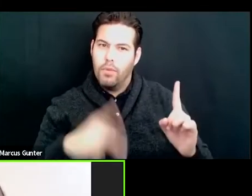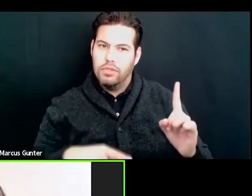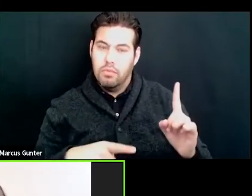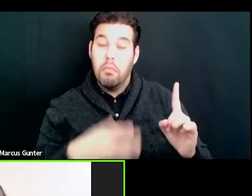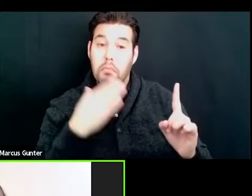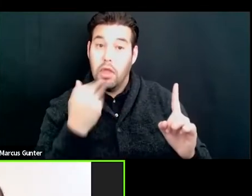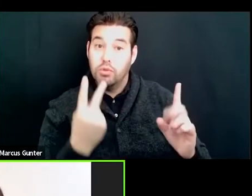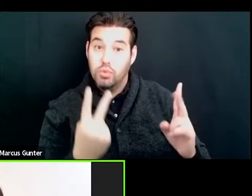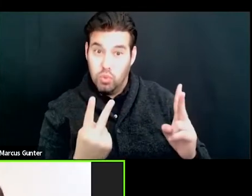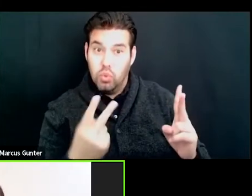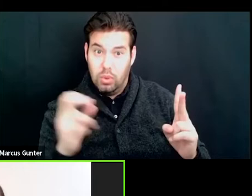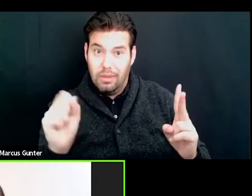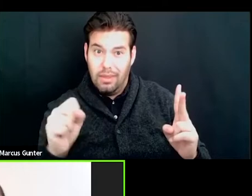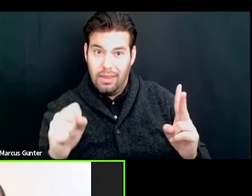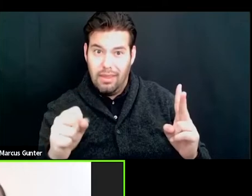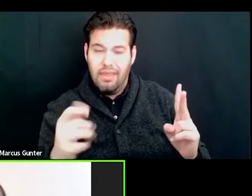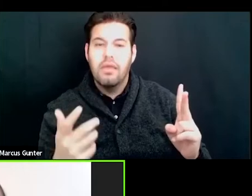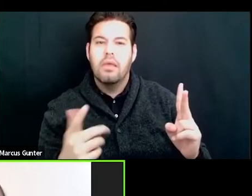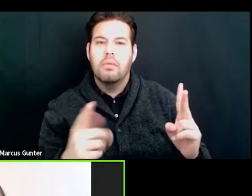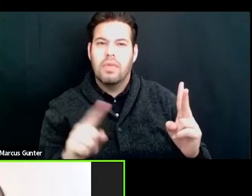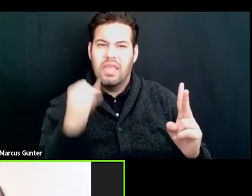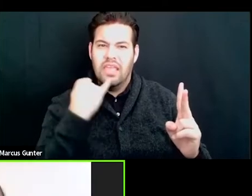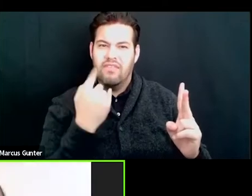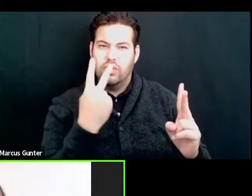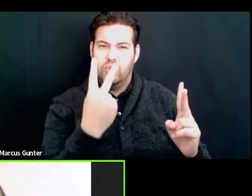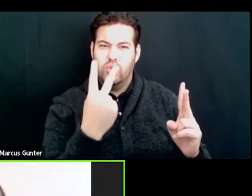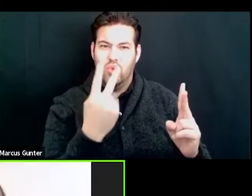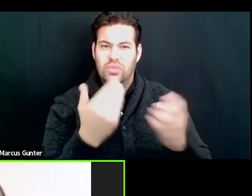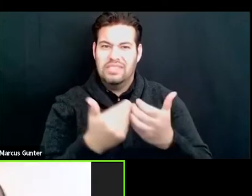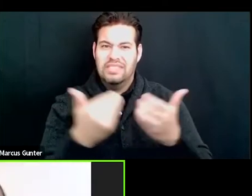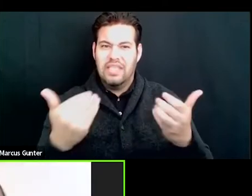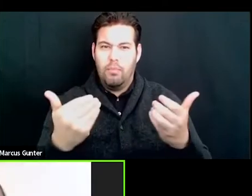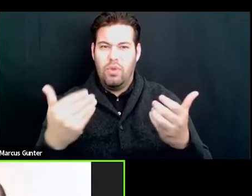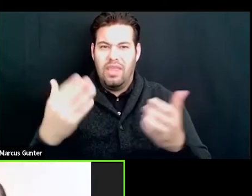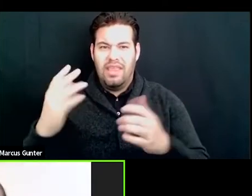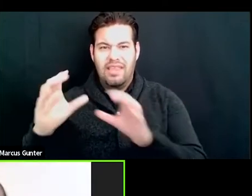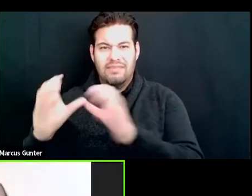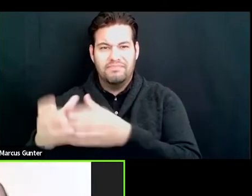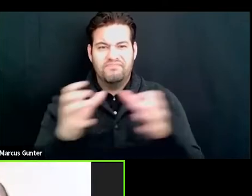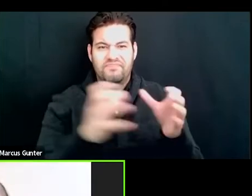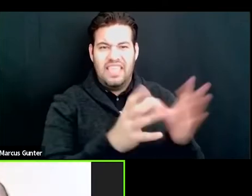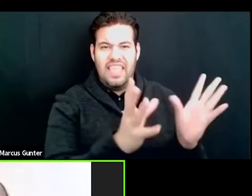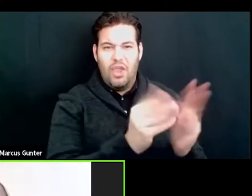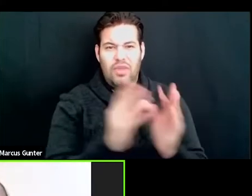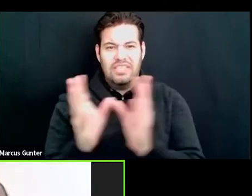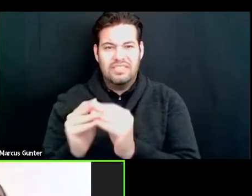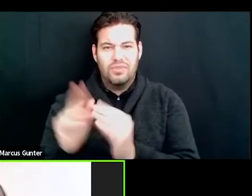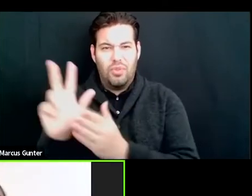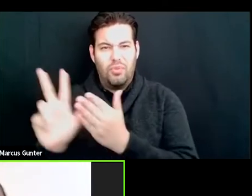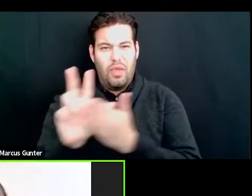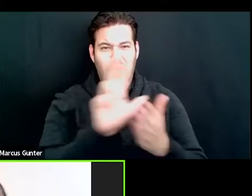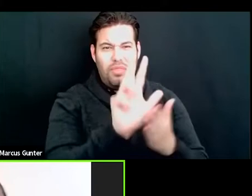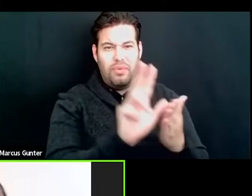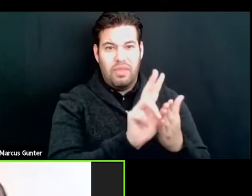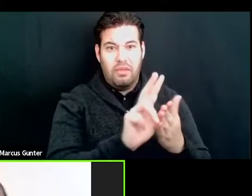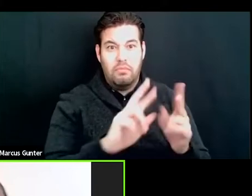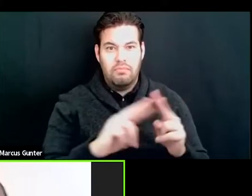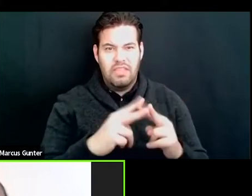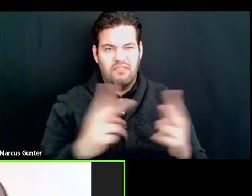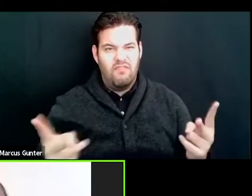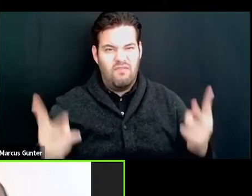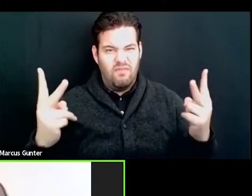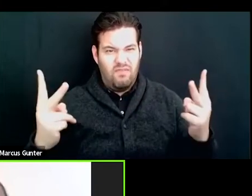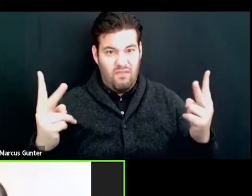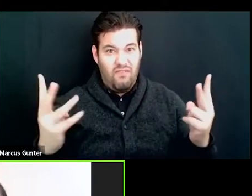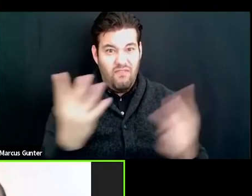two, but I mean, if we have two separate hearings of three hours each, that really means four people,